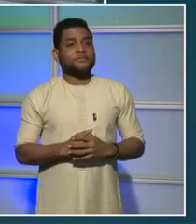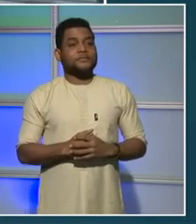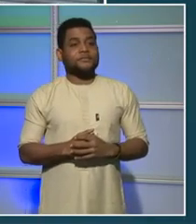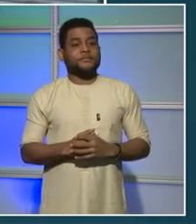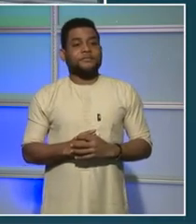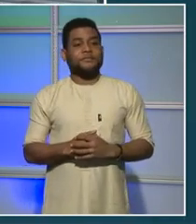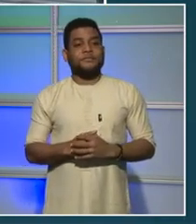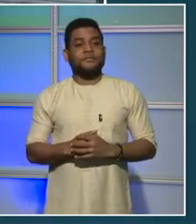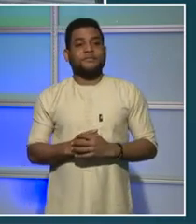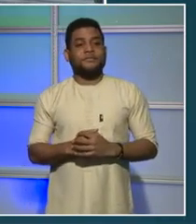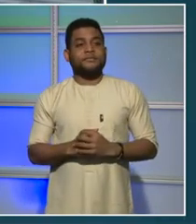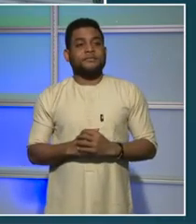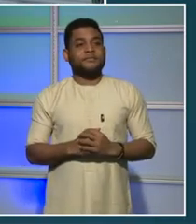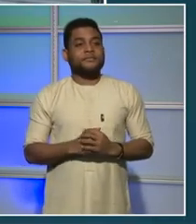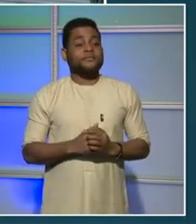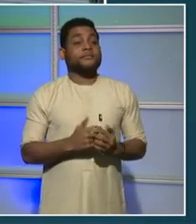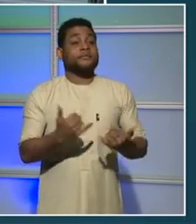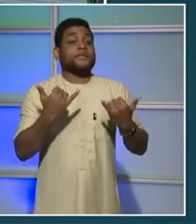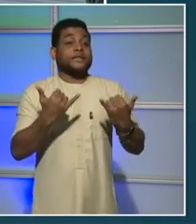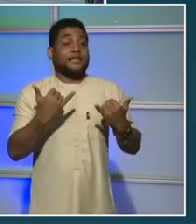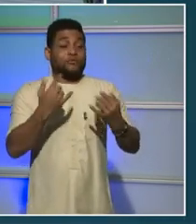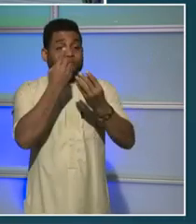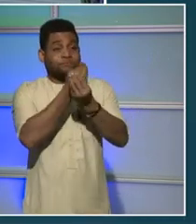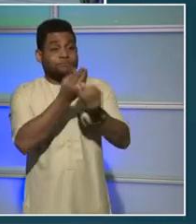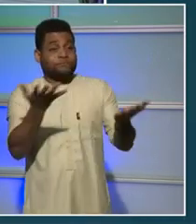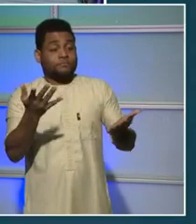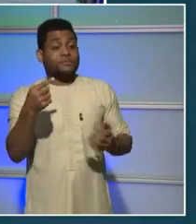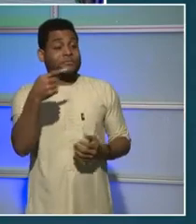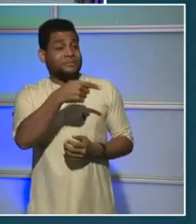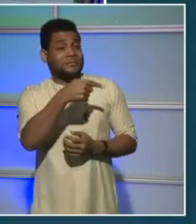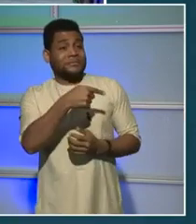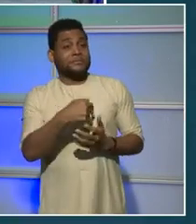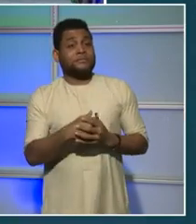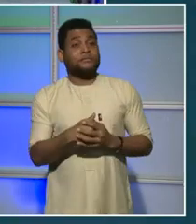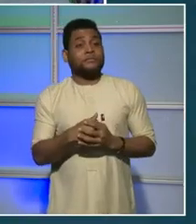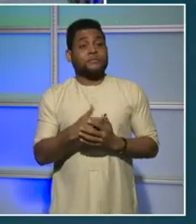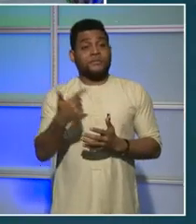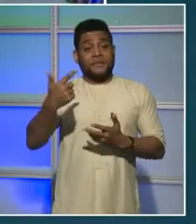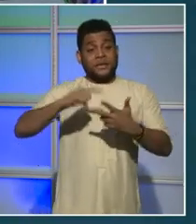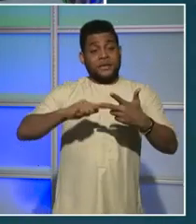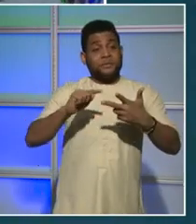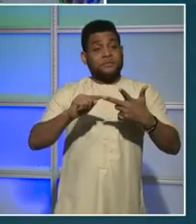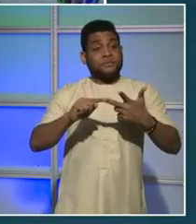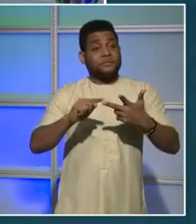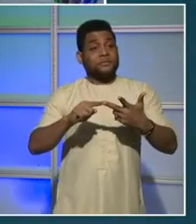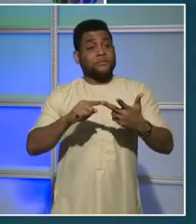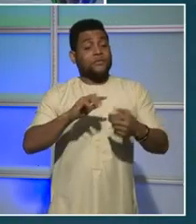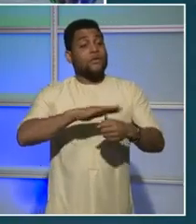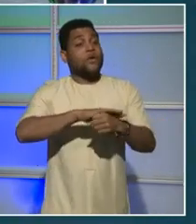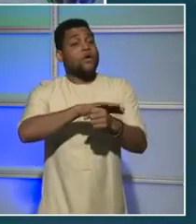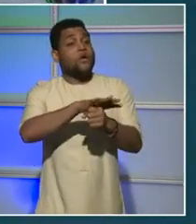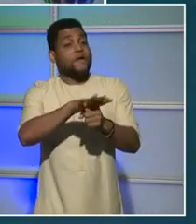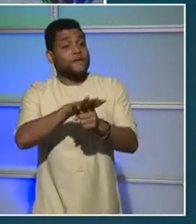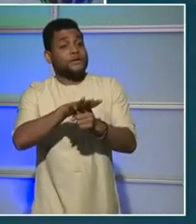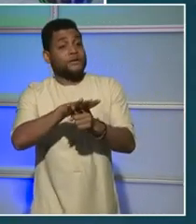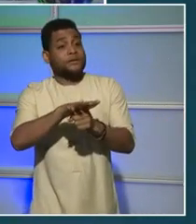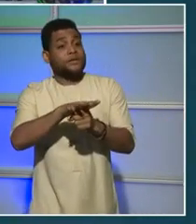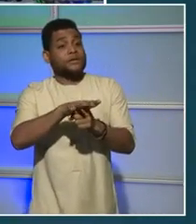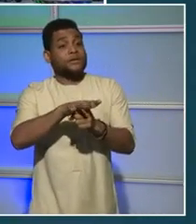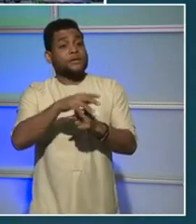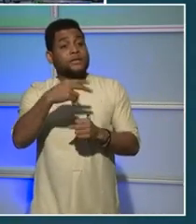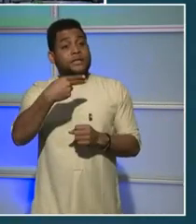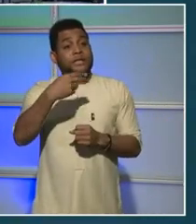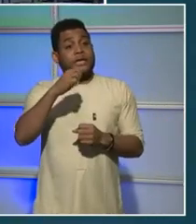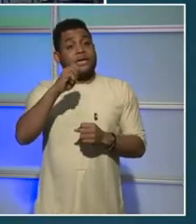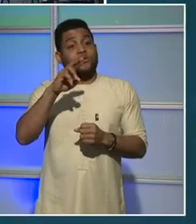hero does more than just sorting fruit snacks. This COVID hero actually is prepping our next budget director by